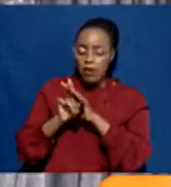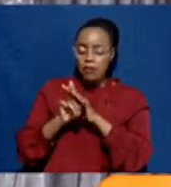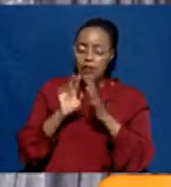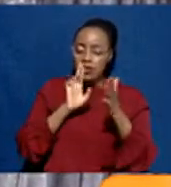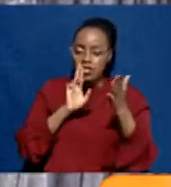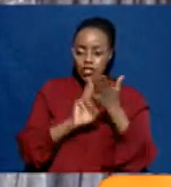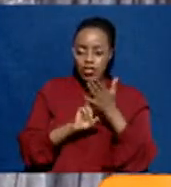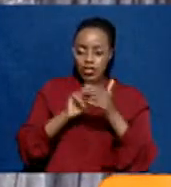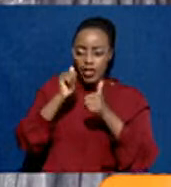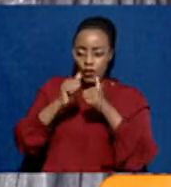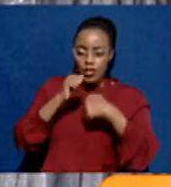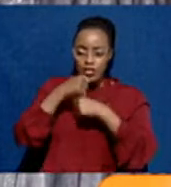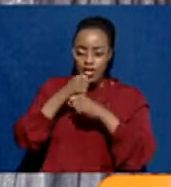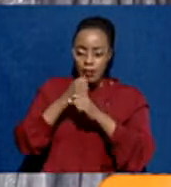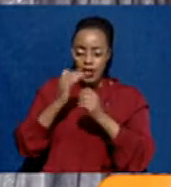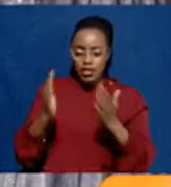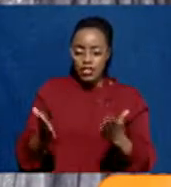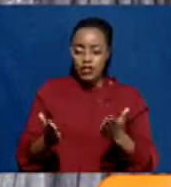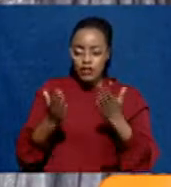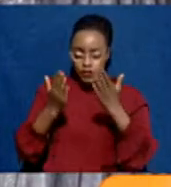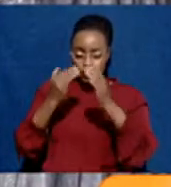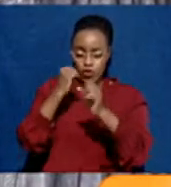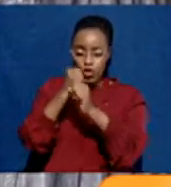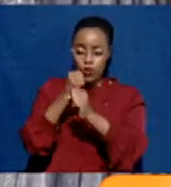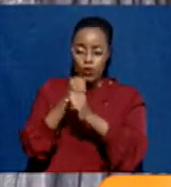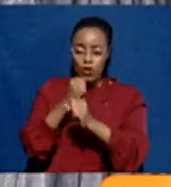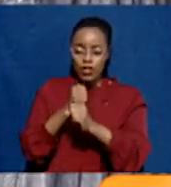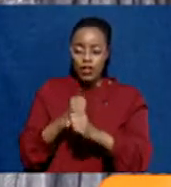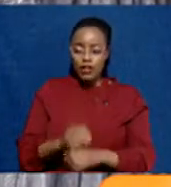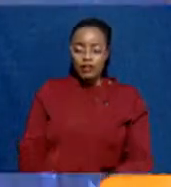that result in improved livelihoods. Thank you. Thank Thank you.